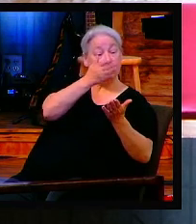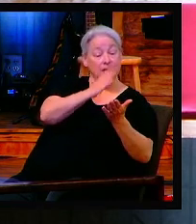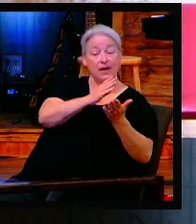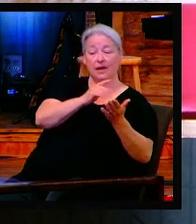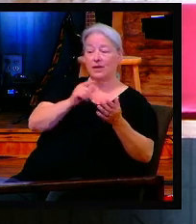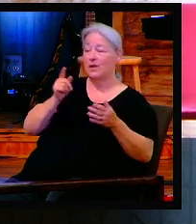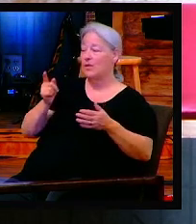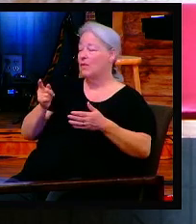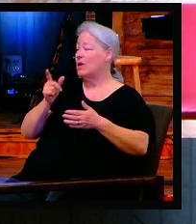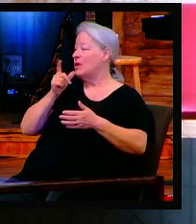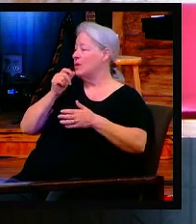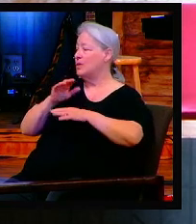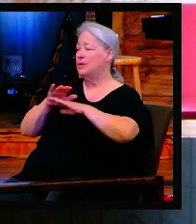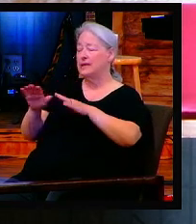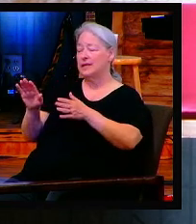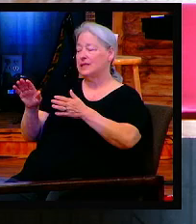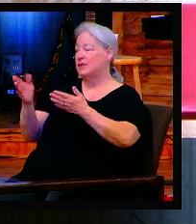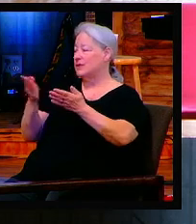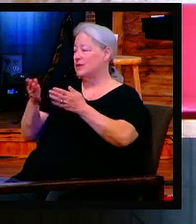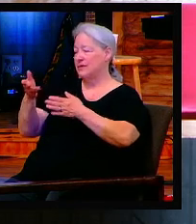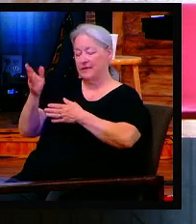Please turn to Acts chapter 10.